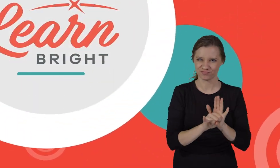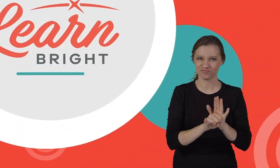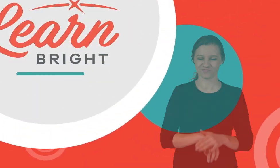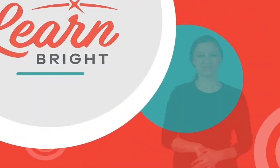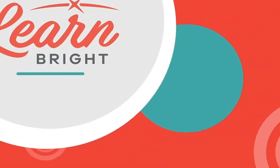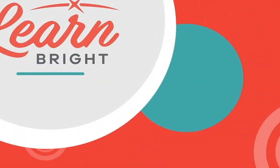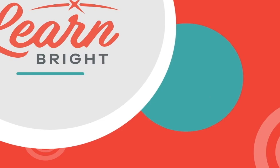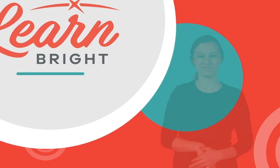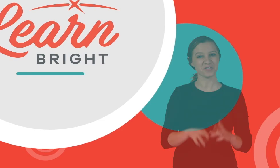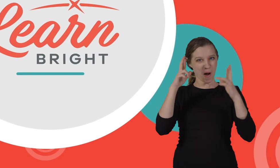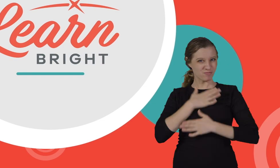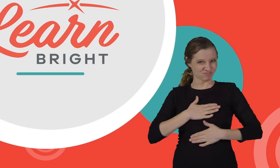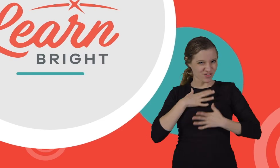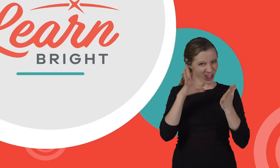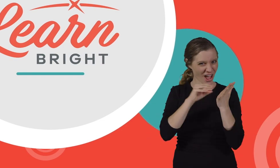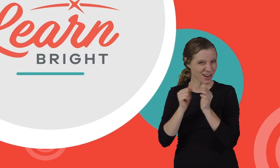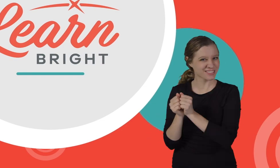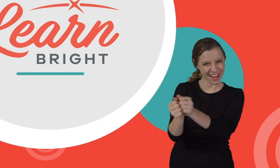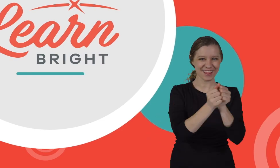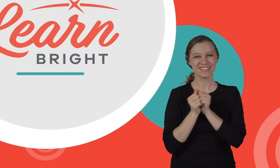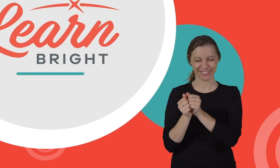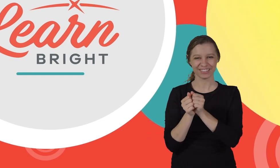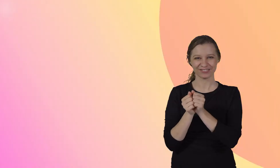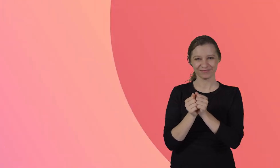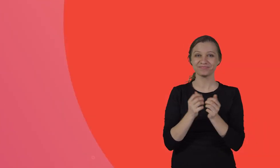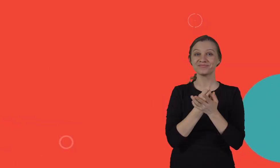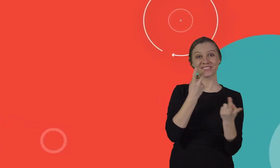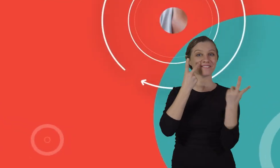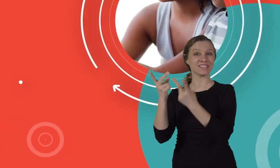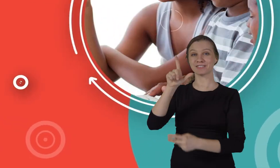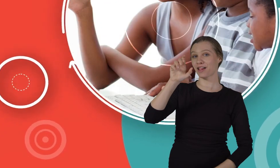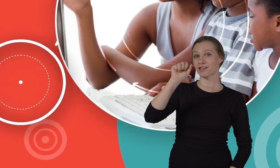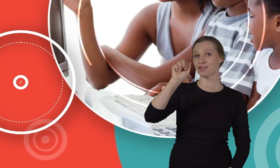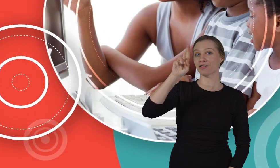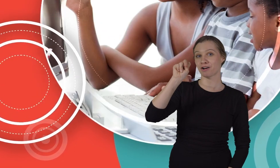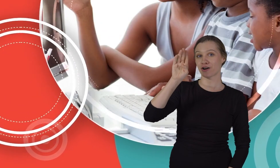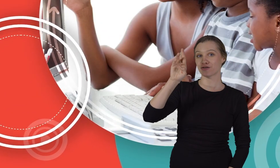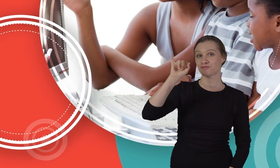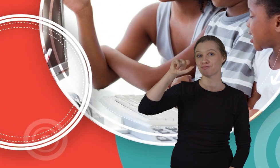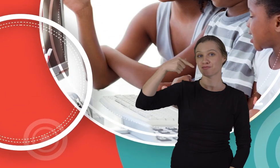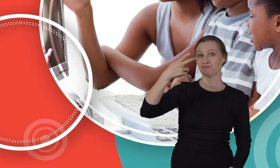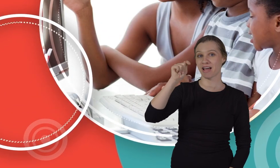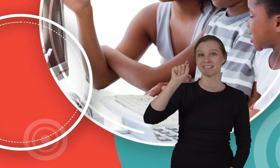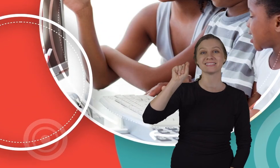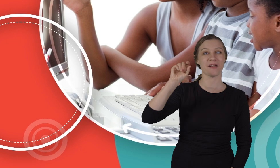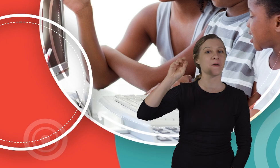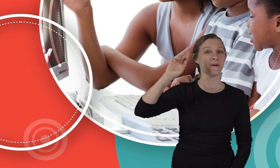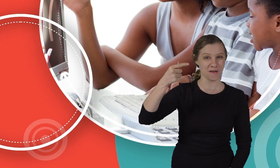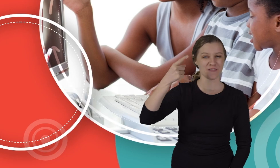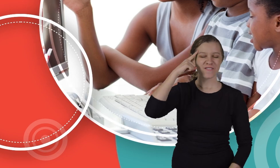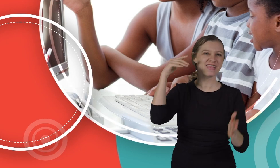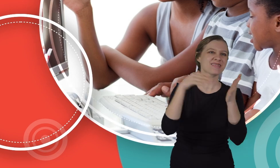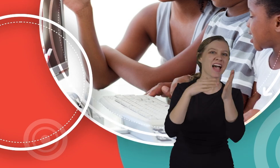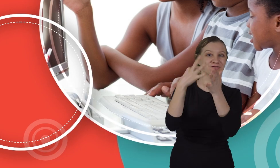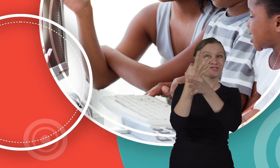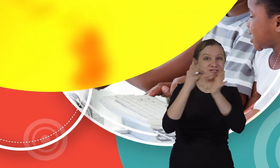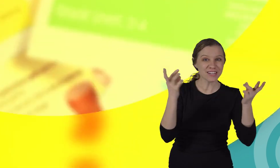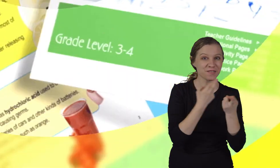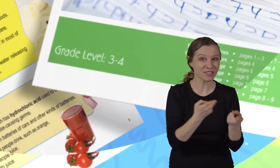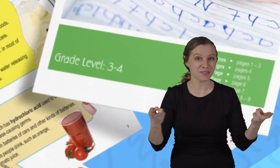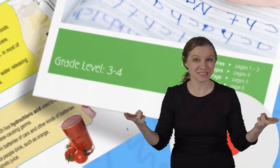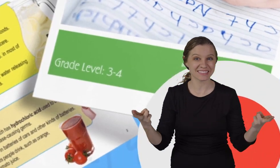Hope you had fun learning with us! Visit us at LearnBright.org for thousands of free